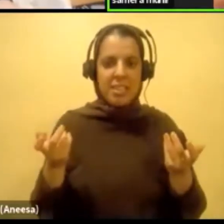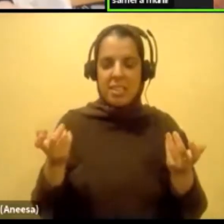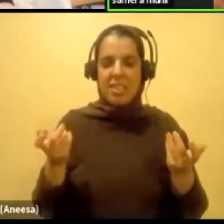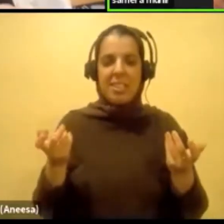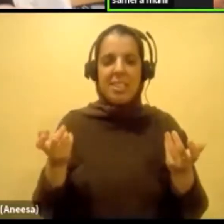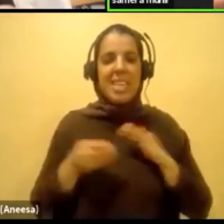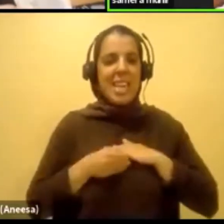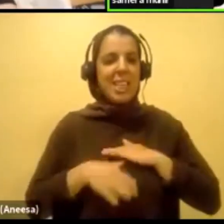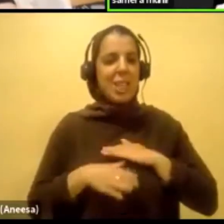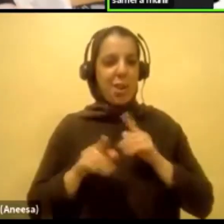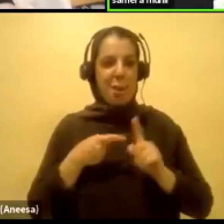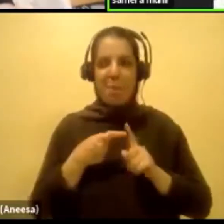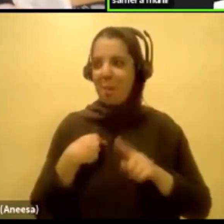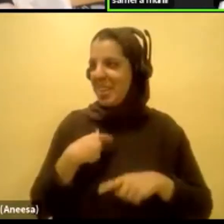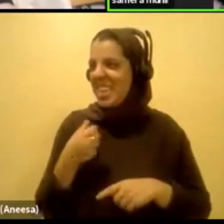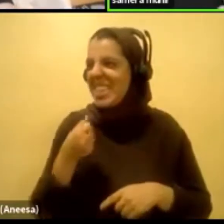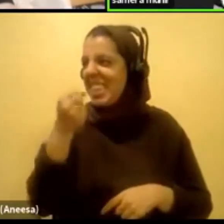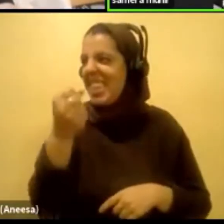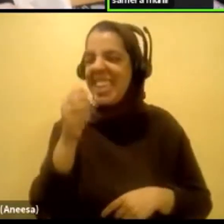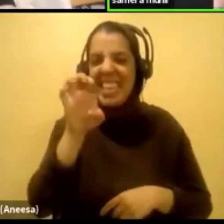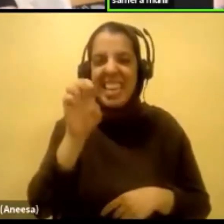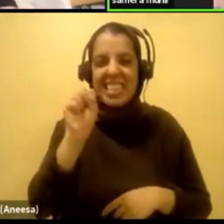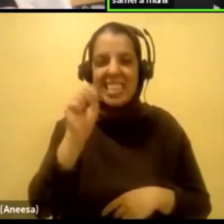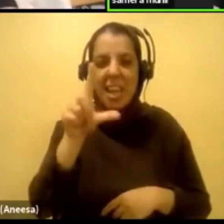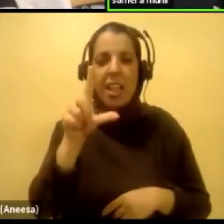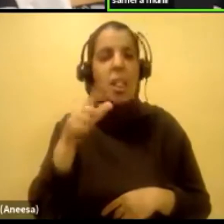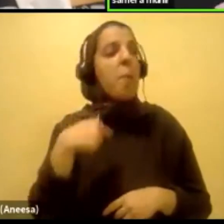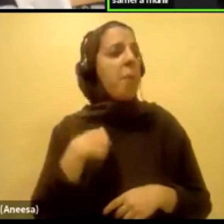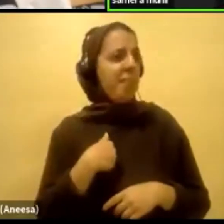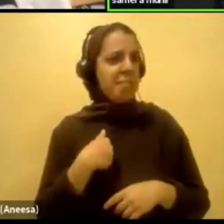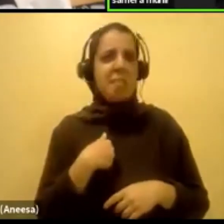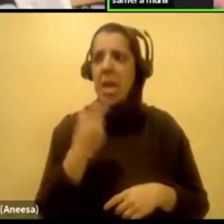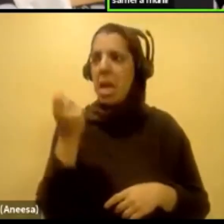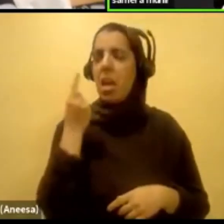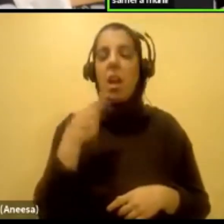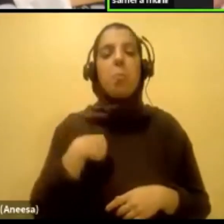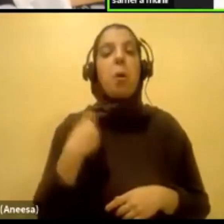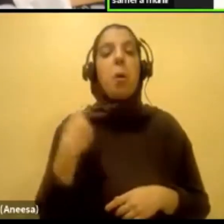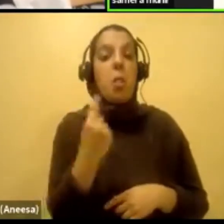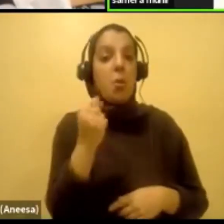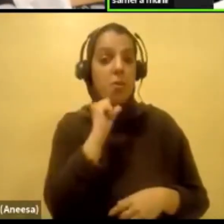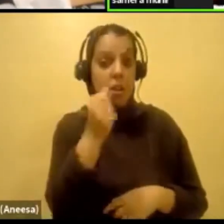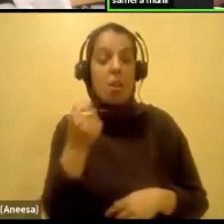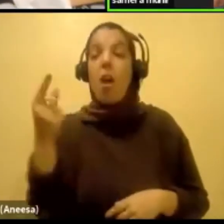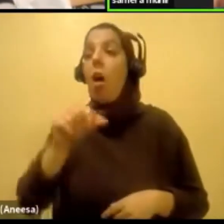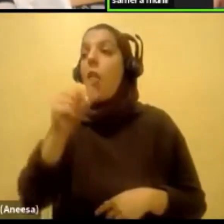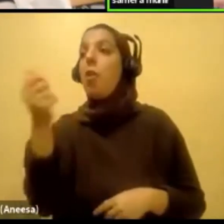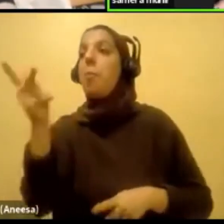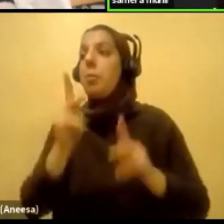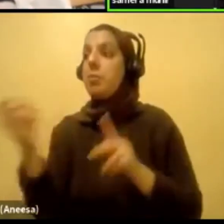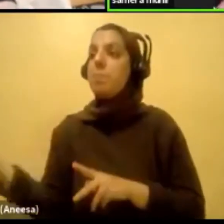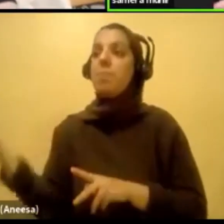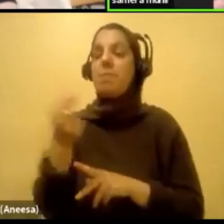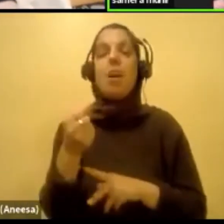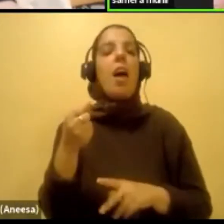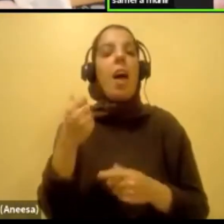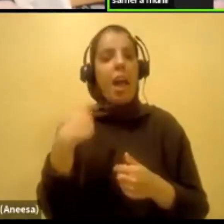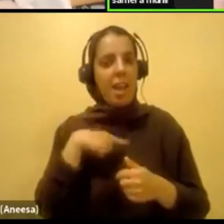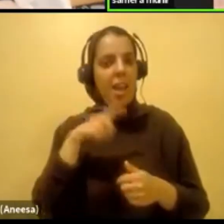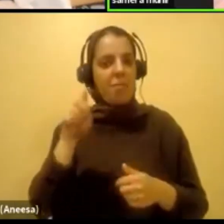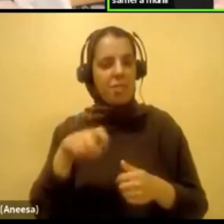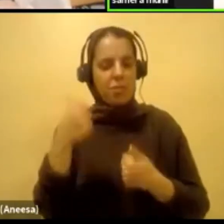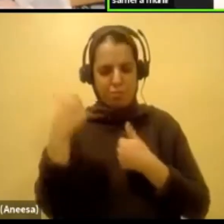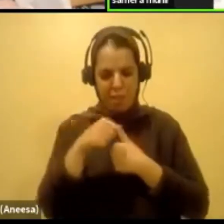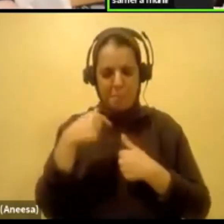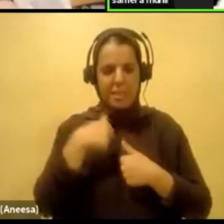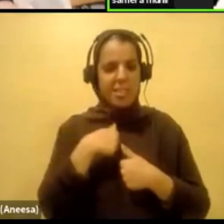a little insecure about it. And I'm like, you know what? I'm not alone. This wasn't an experience. I'm, I'm smart. Like I have to remind myself I'm smart. So it's just one of